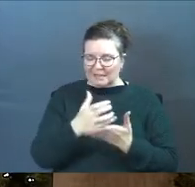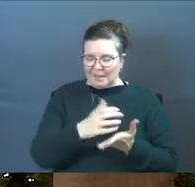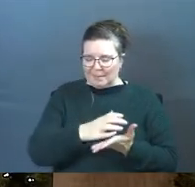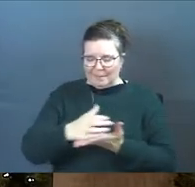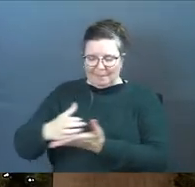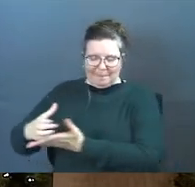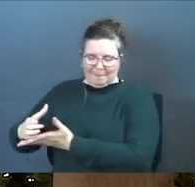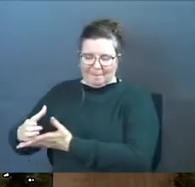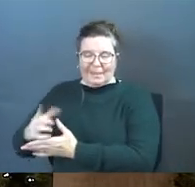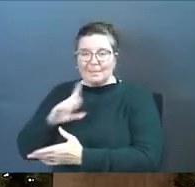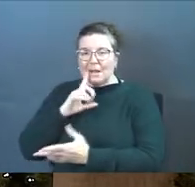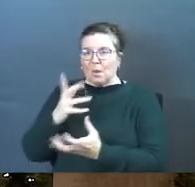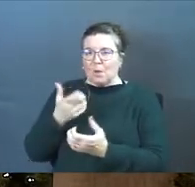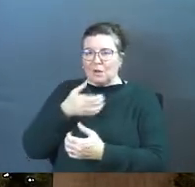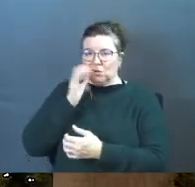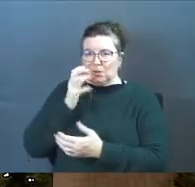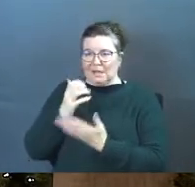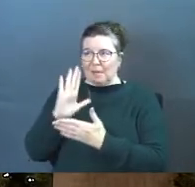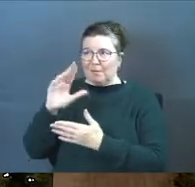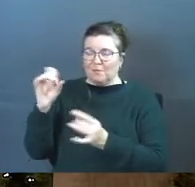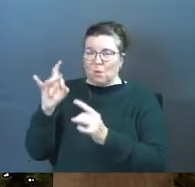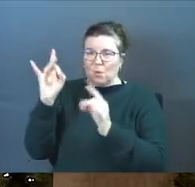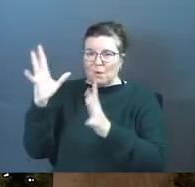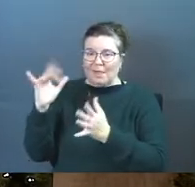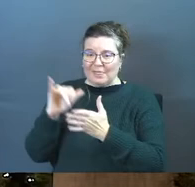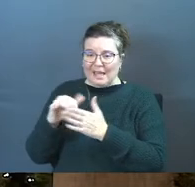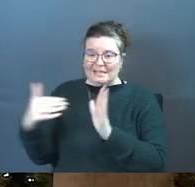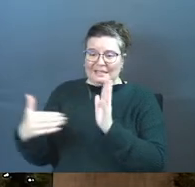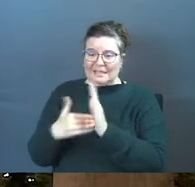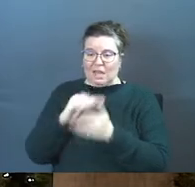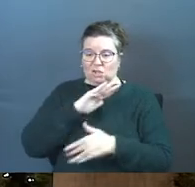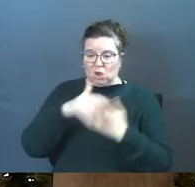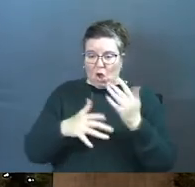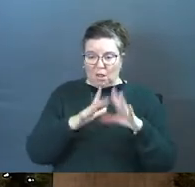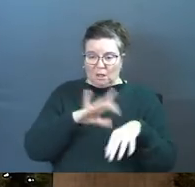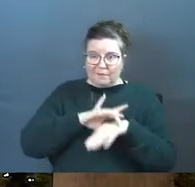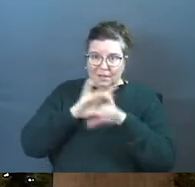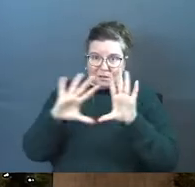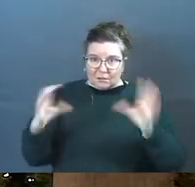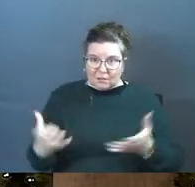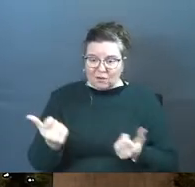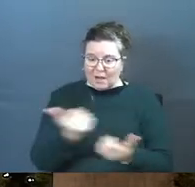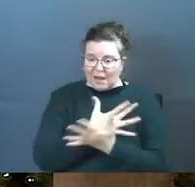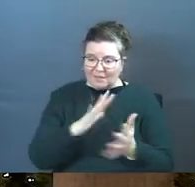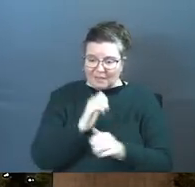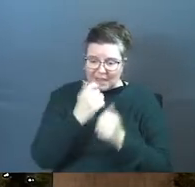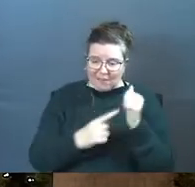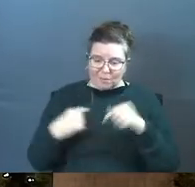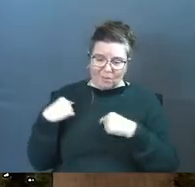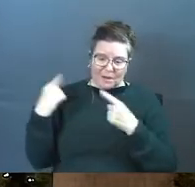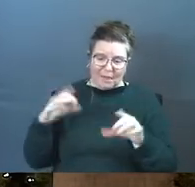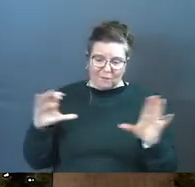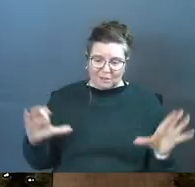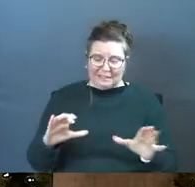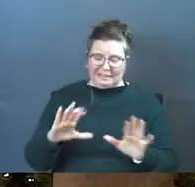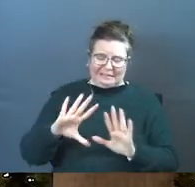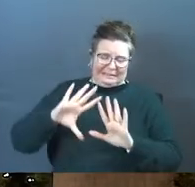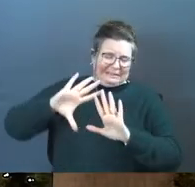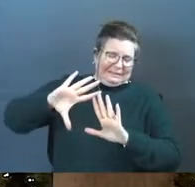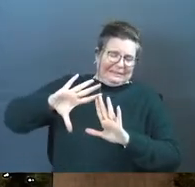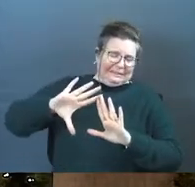cup pass from me I'm not sure I want to drink the cup of your wrath that's against all of mankind for everything that everybody ever did